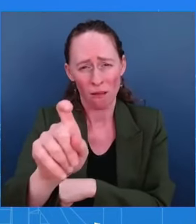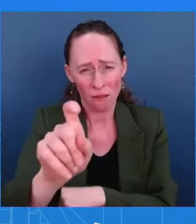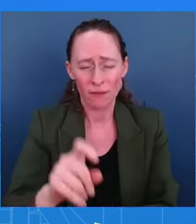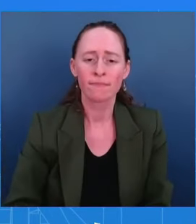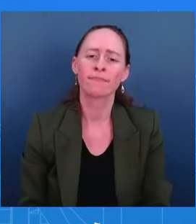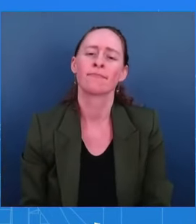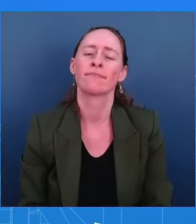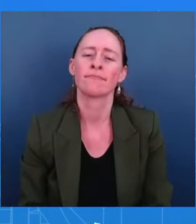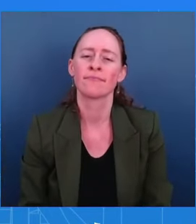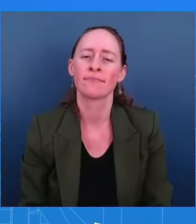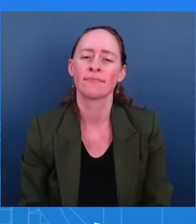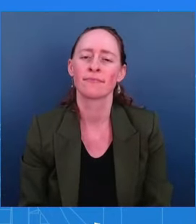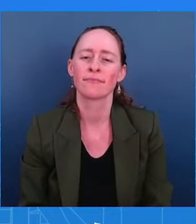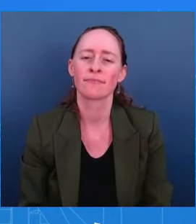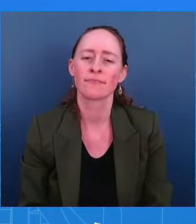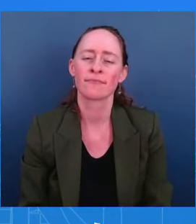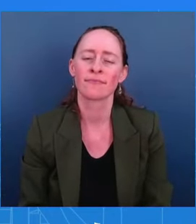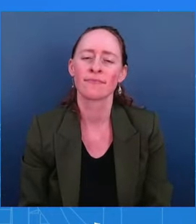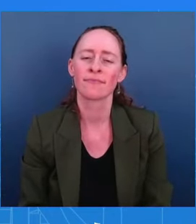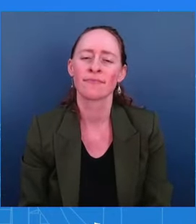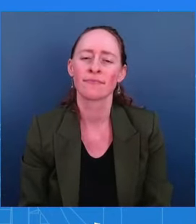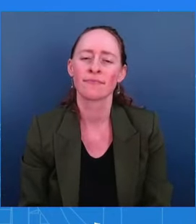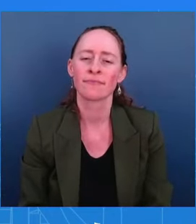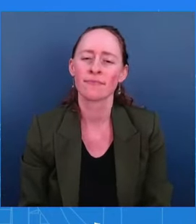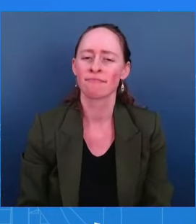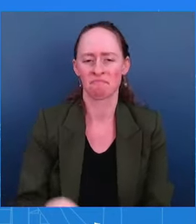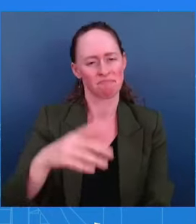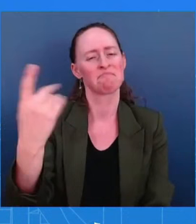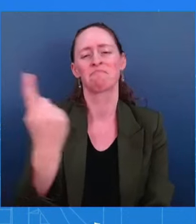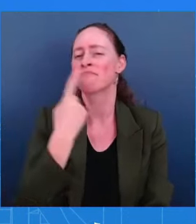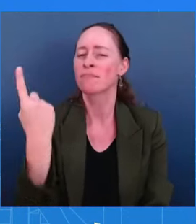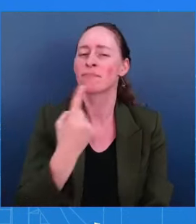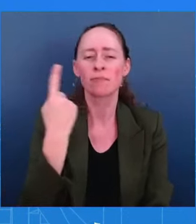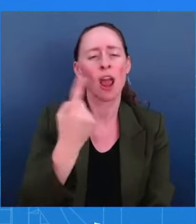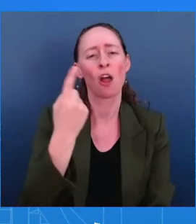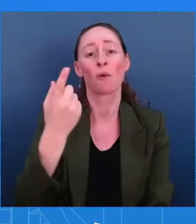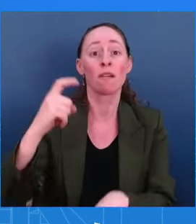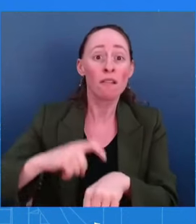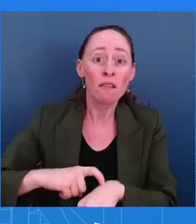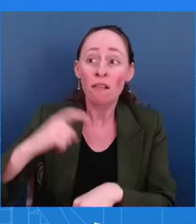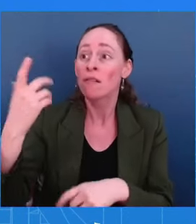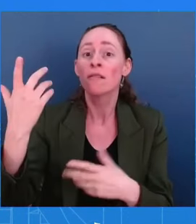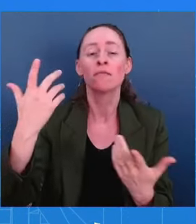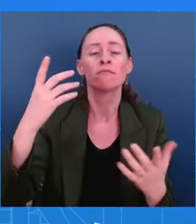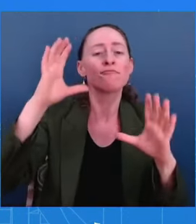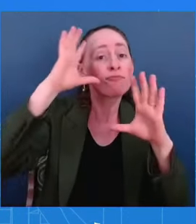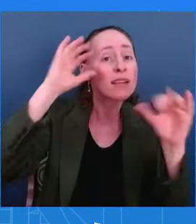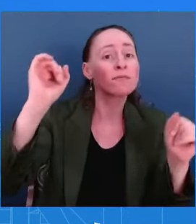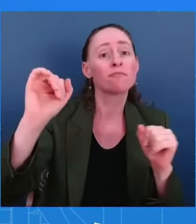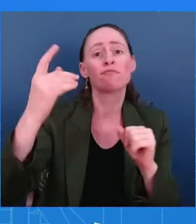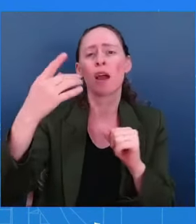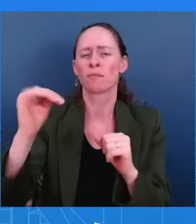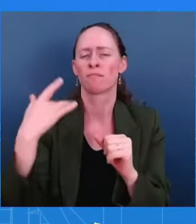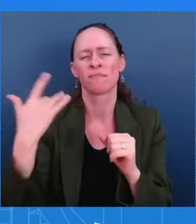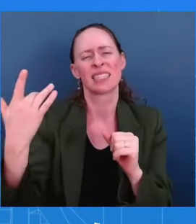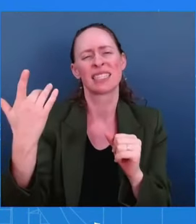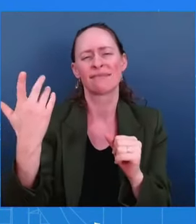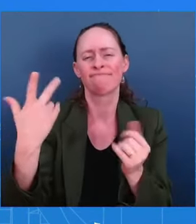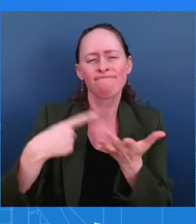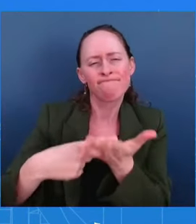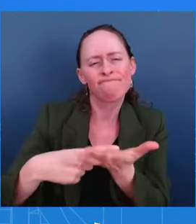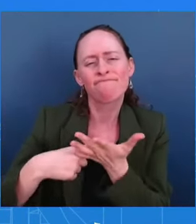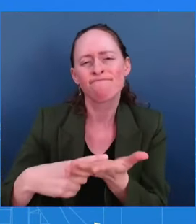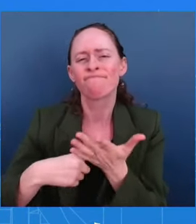are very direct and very forthright. These are two guys that know each other well. And the president,